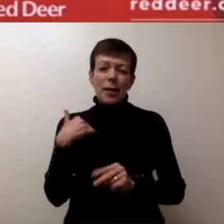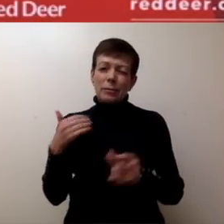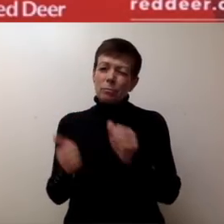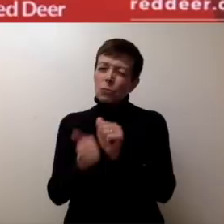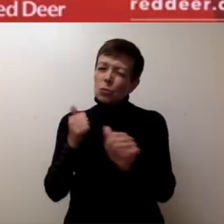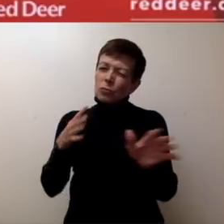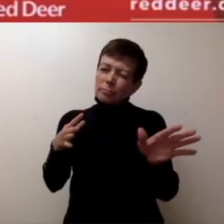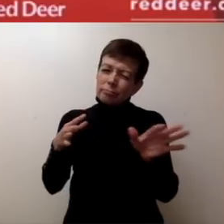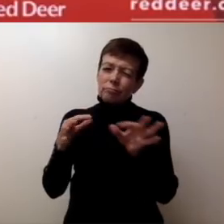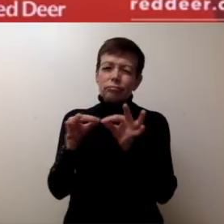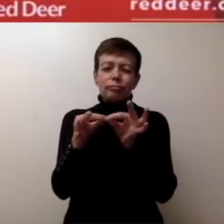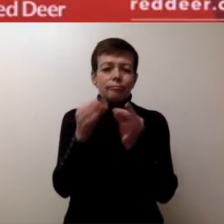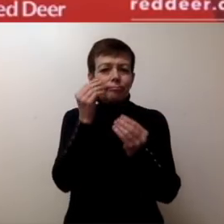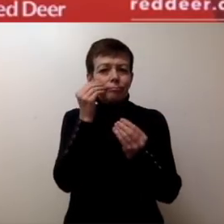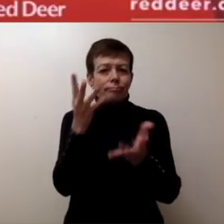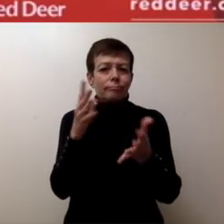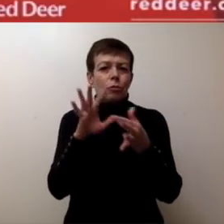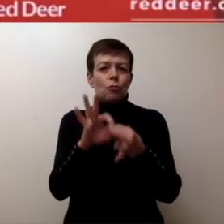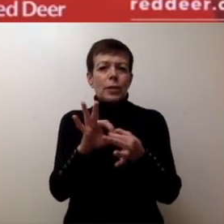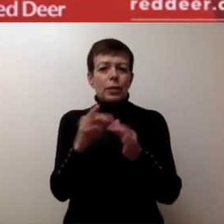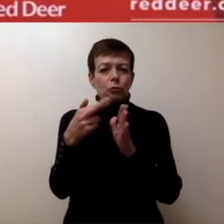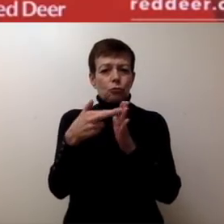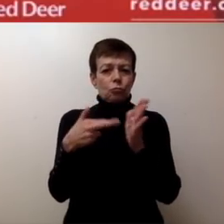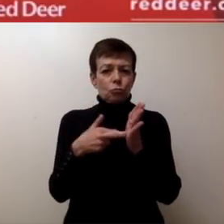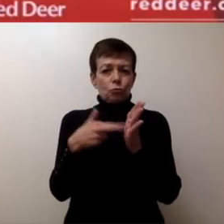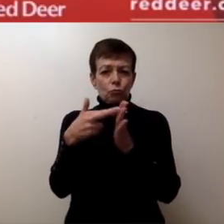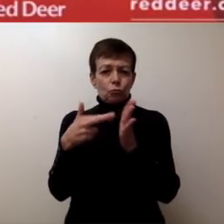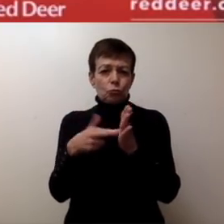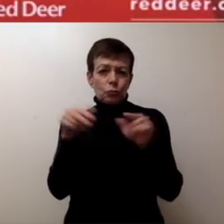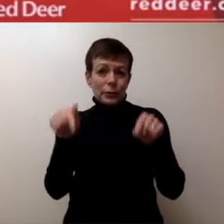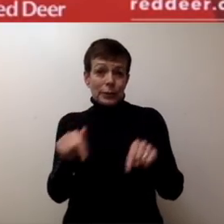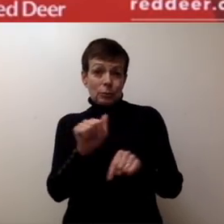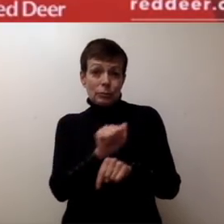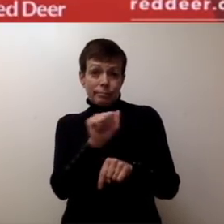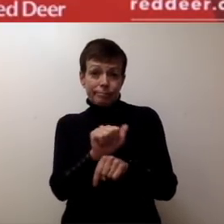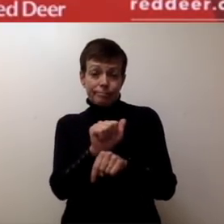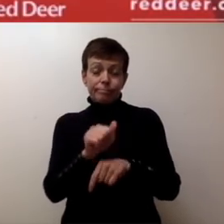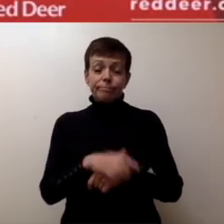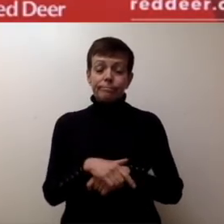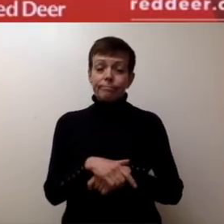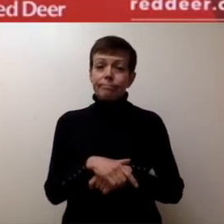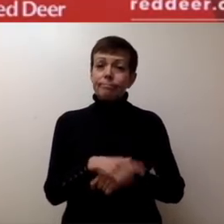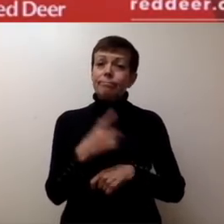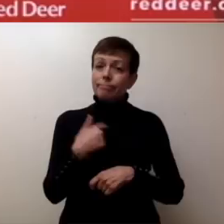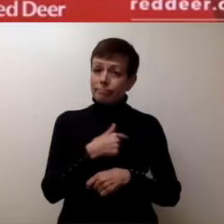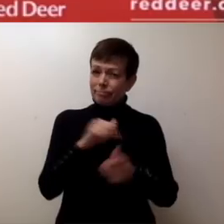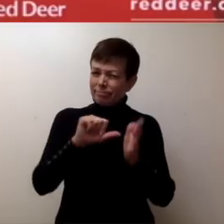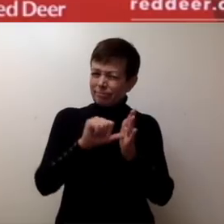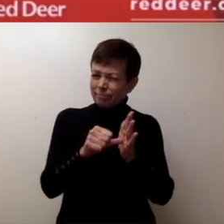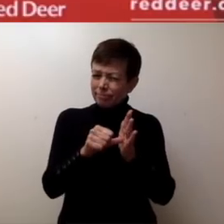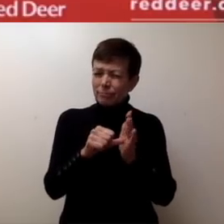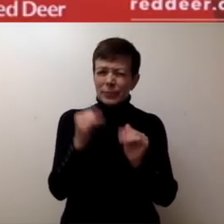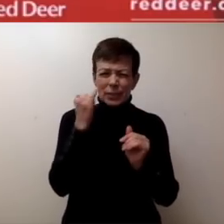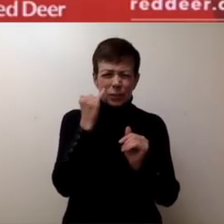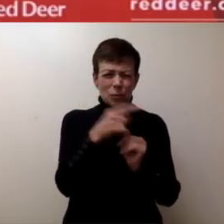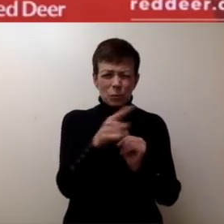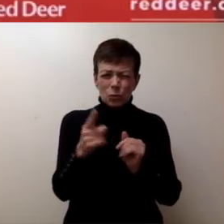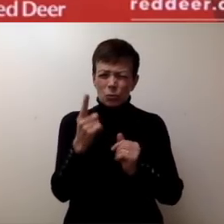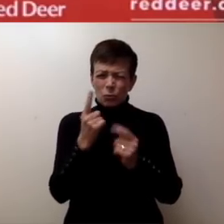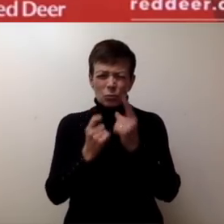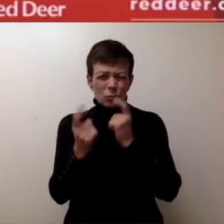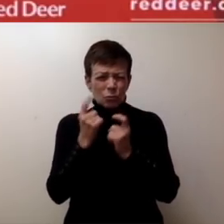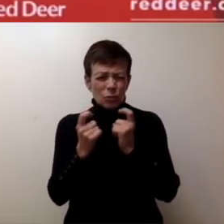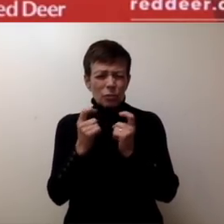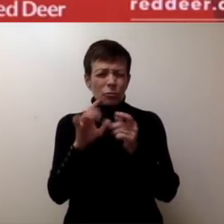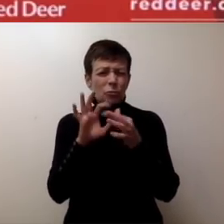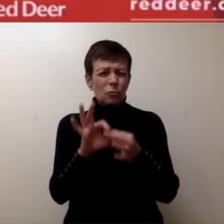information regarding provincial restrictions. And so certainly we emphasize that if you have questions about the number of